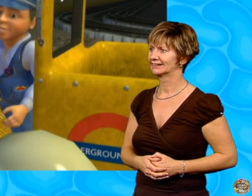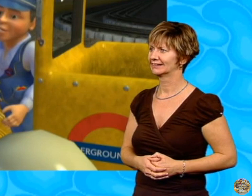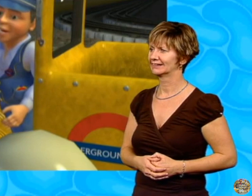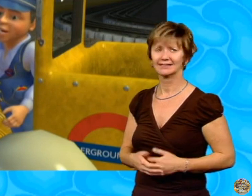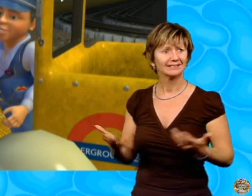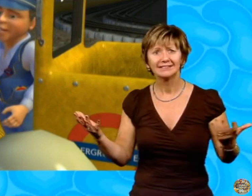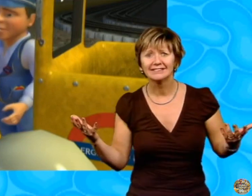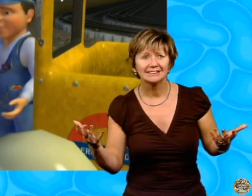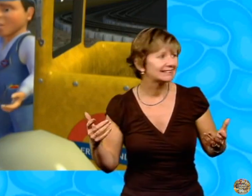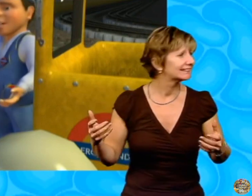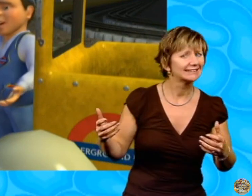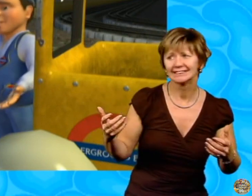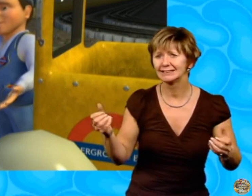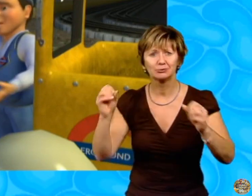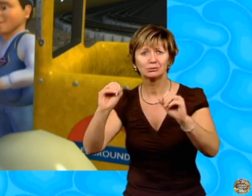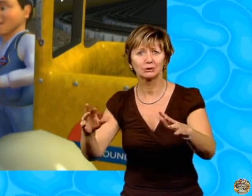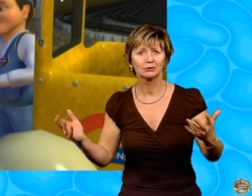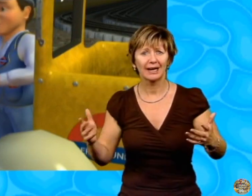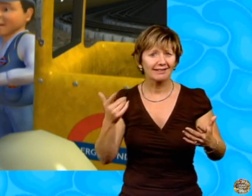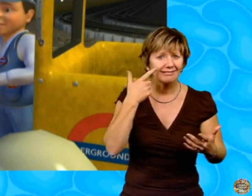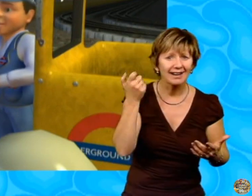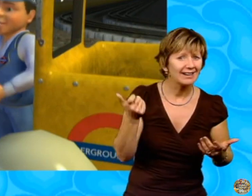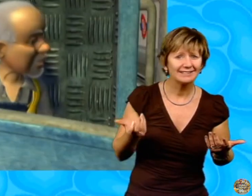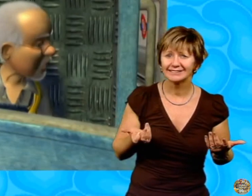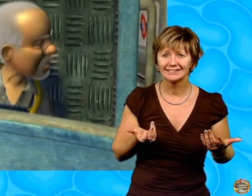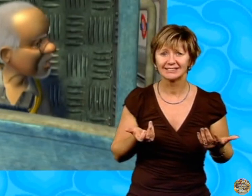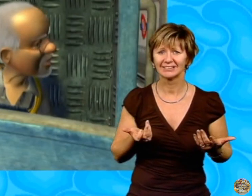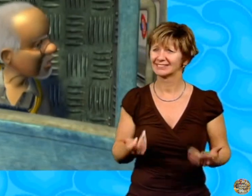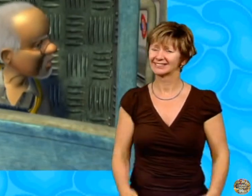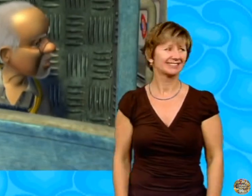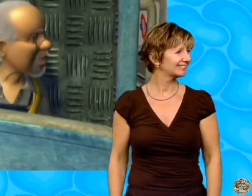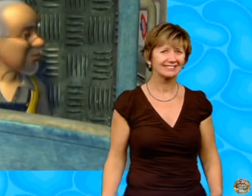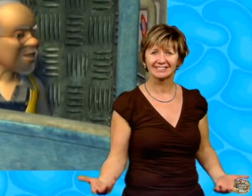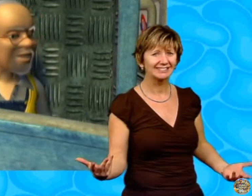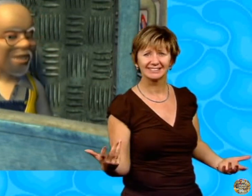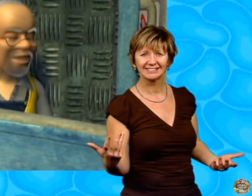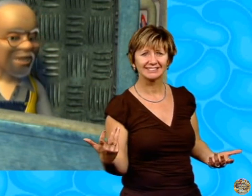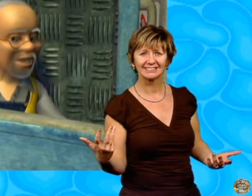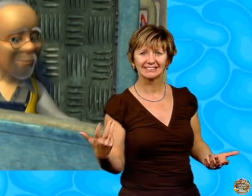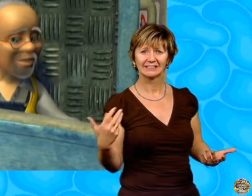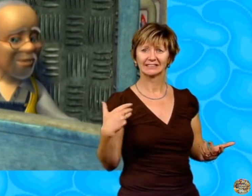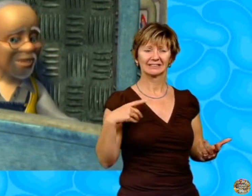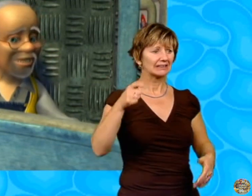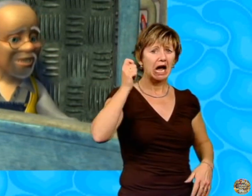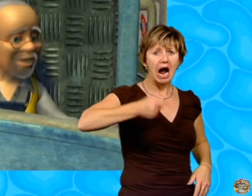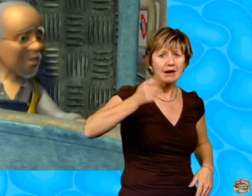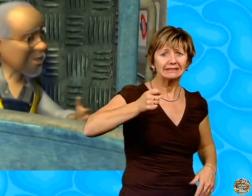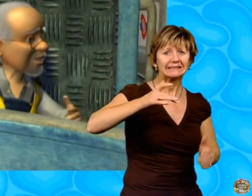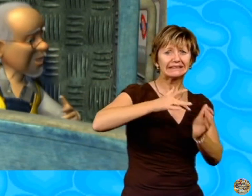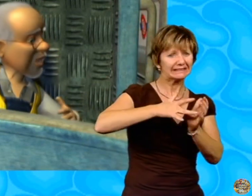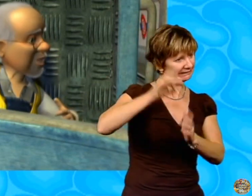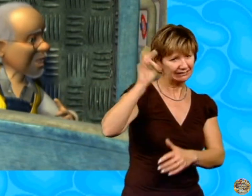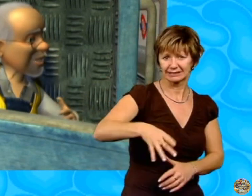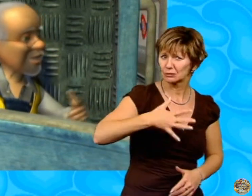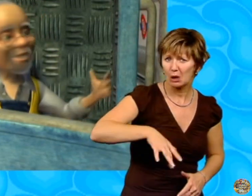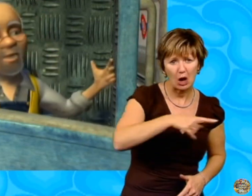Mr Rails, haven't you found a place to put the statue yet? No, I jolly well haven't. Hammersmith and City don't